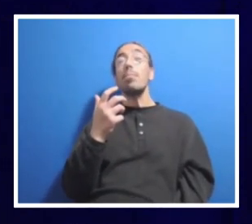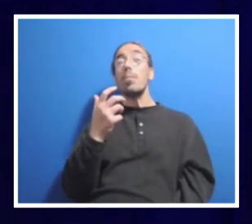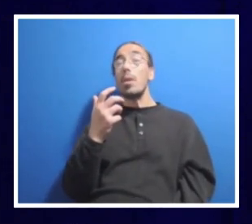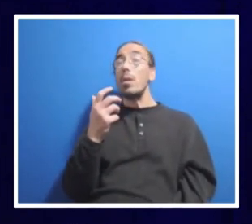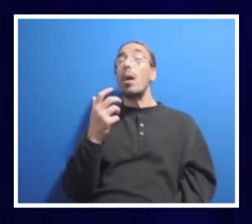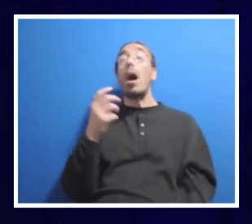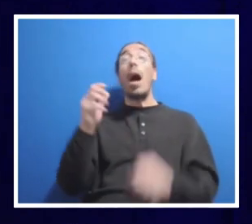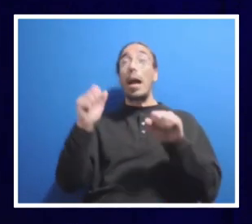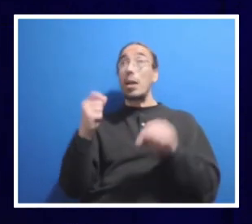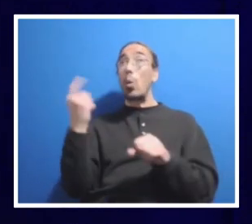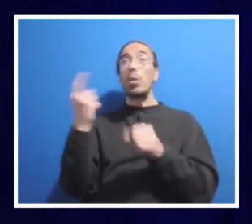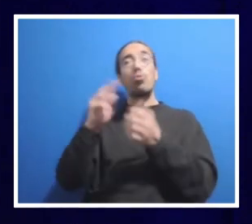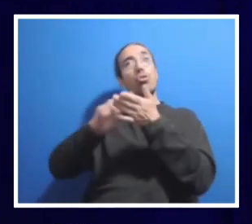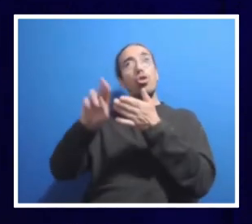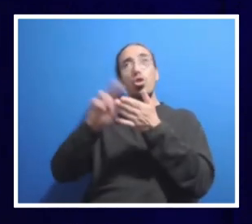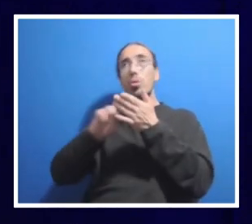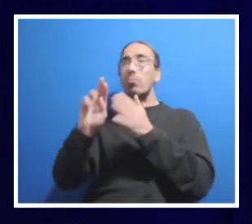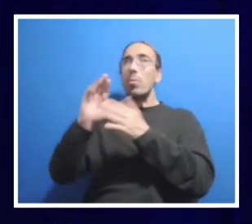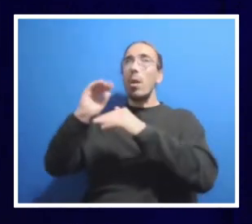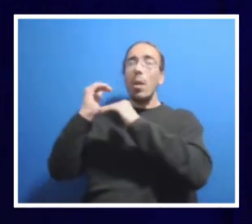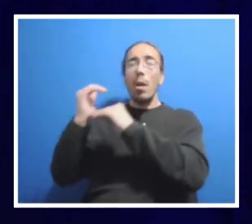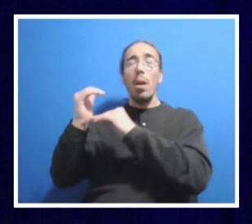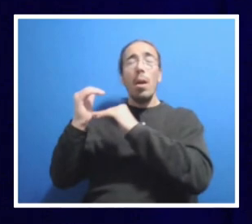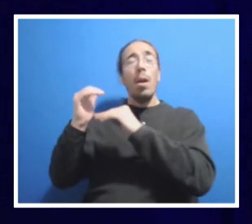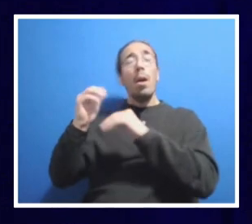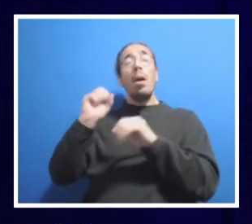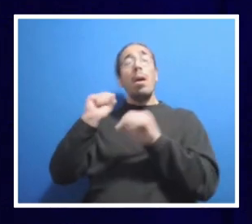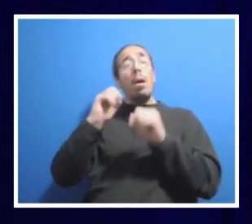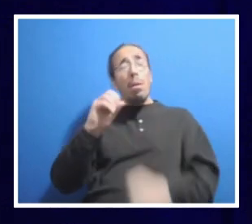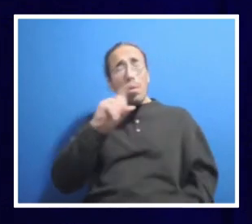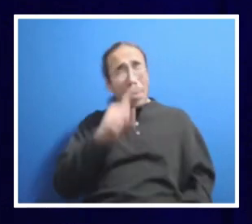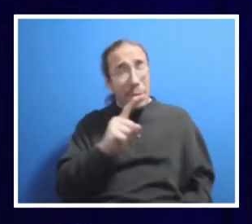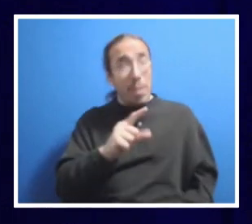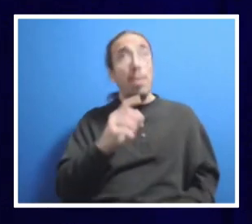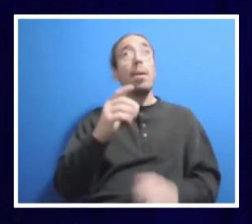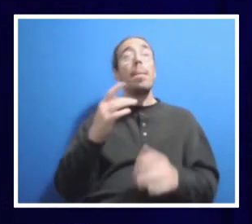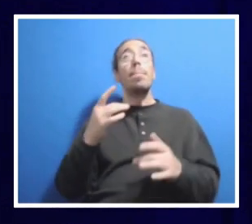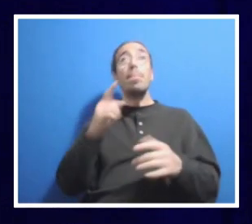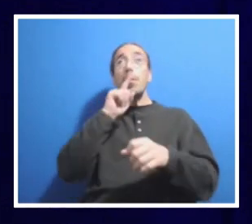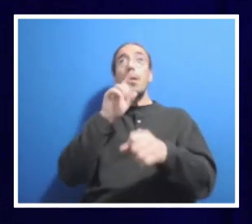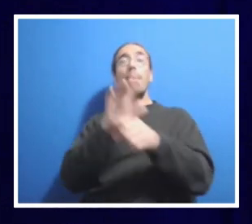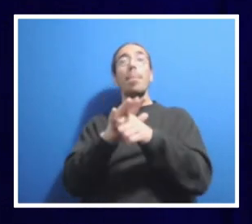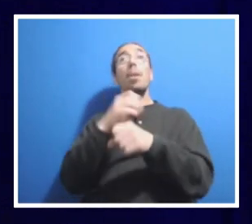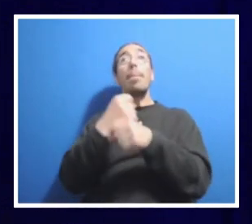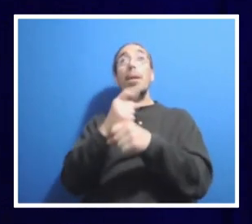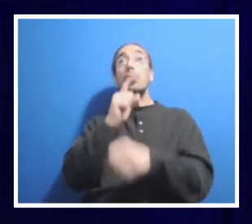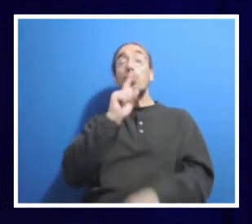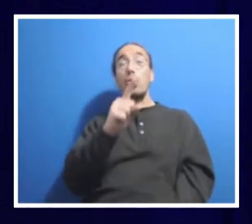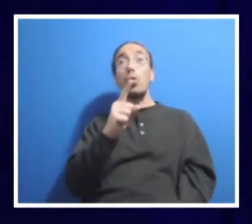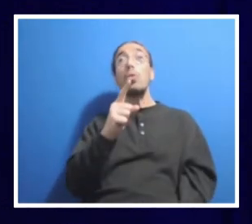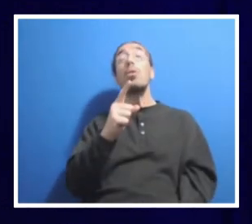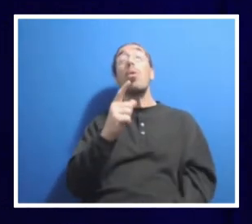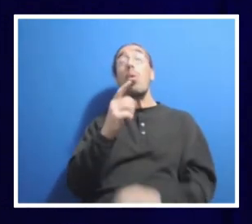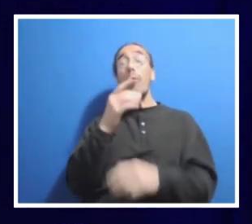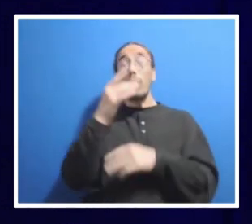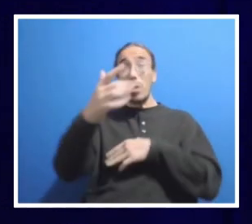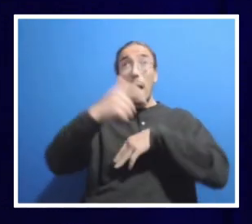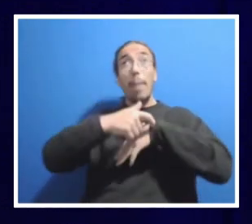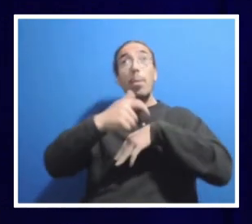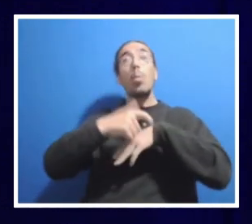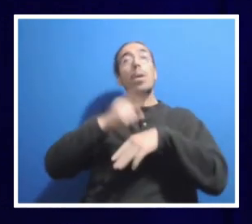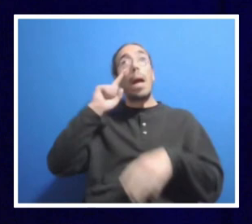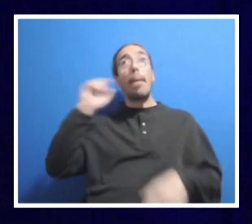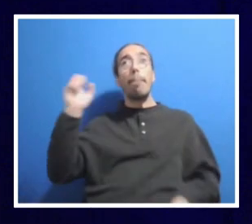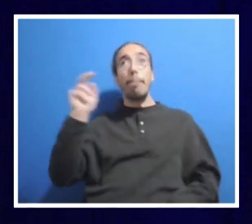can do and dig into it. And so I am very committed to making sure that over time we come back to fiscal